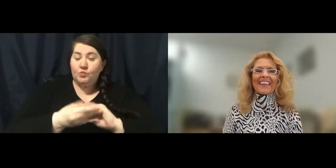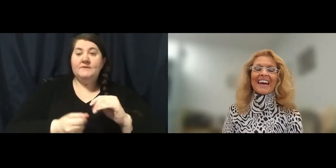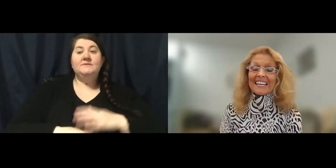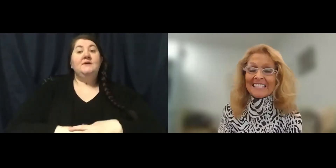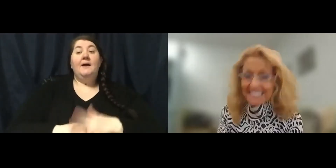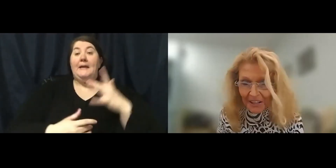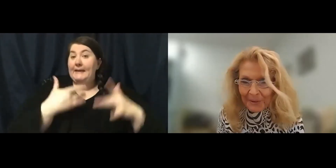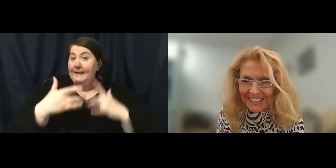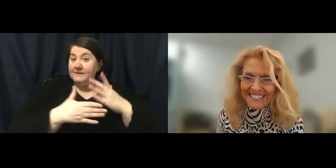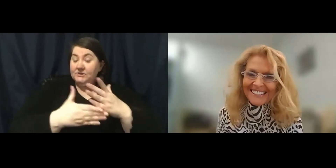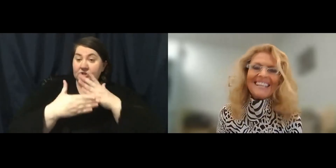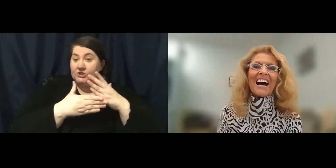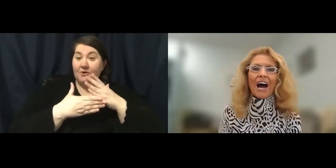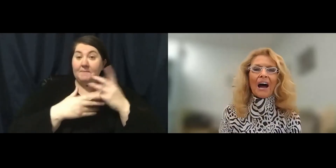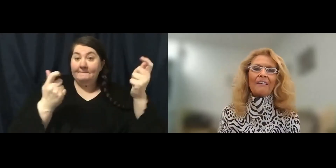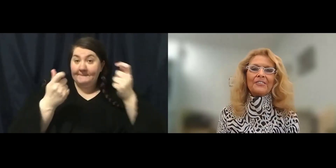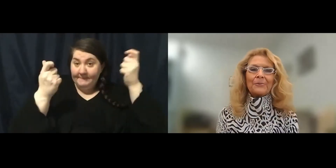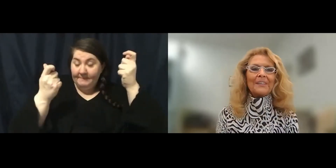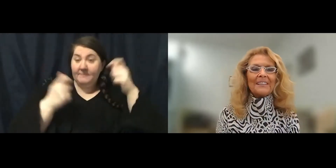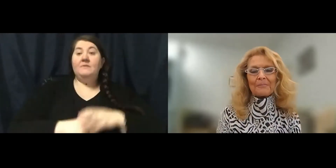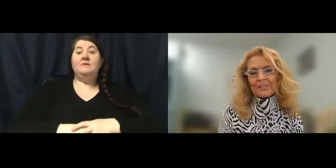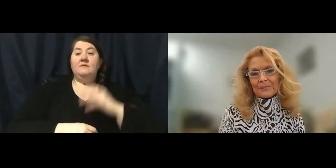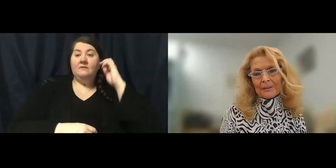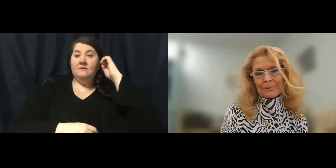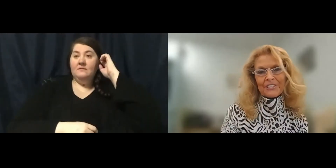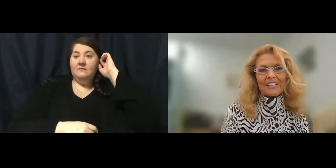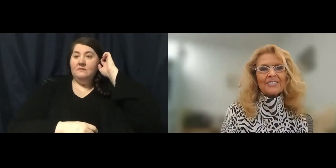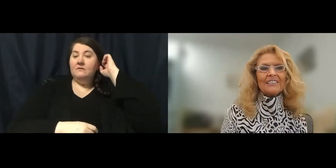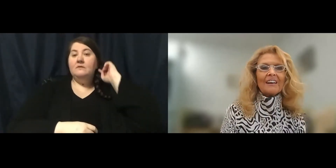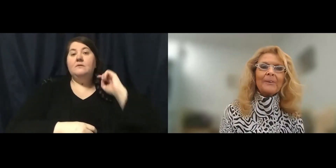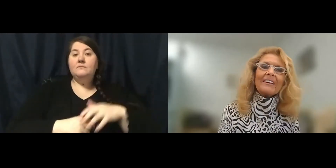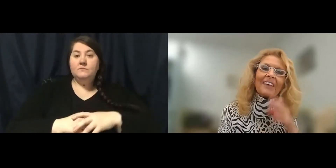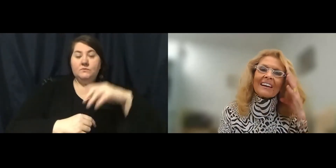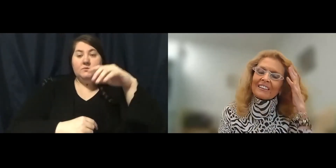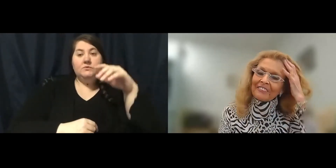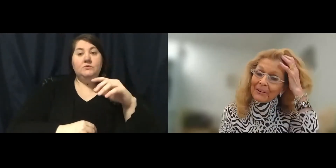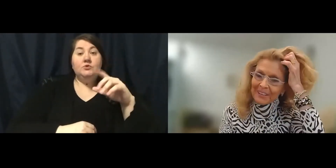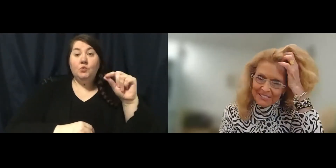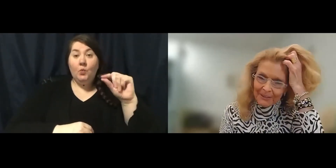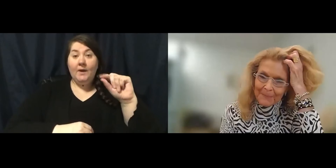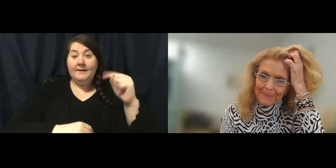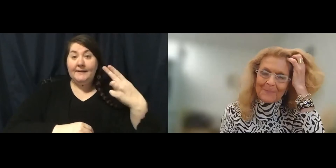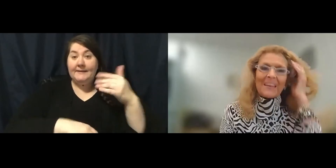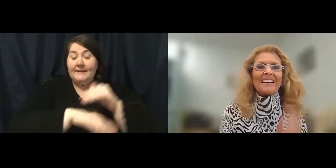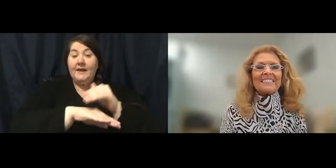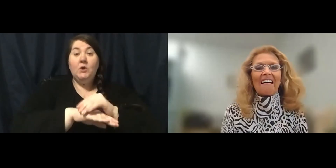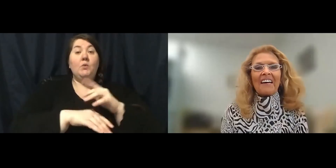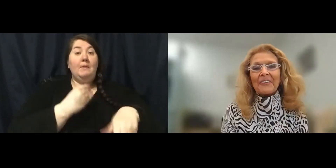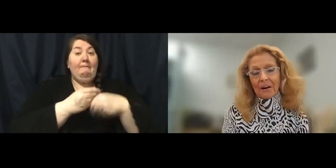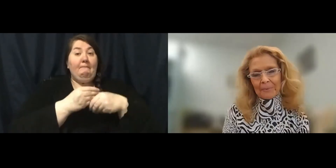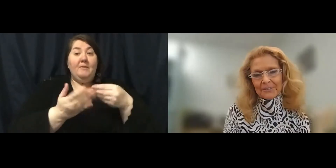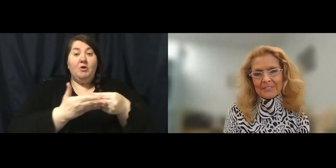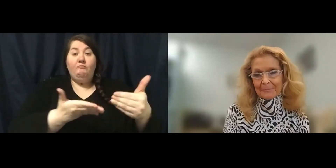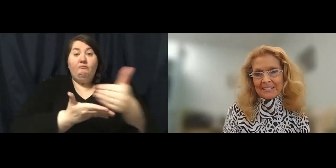that in celebration of the 20th Mentor Appreciation Night, we have added a fundraiser to